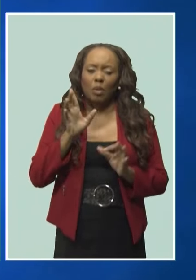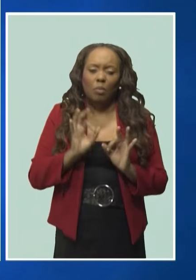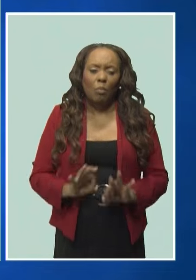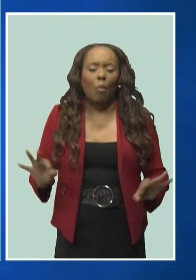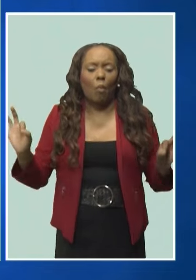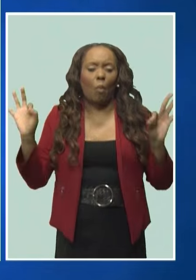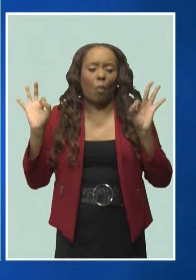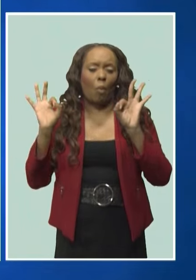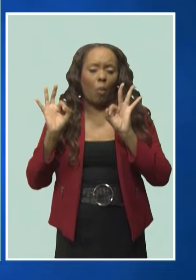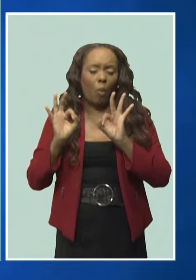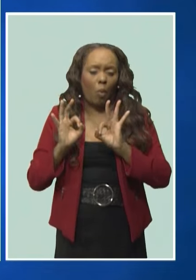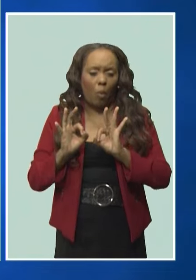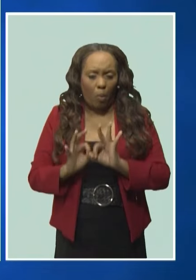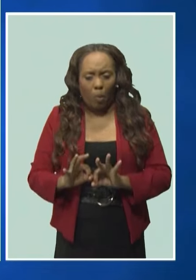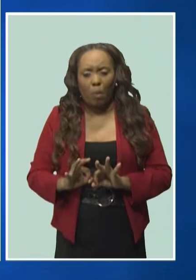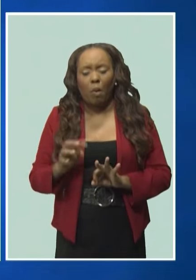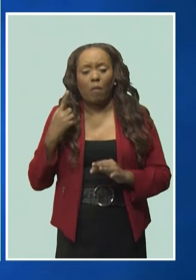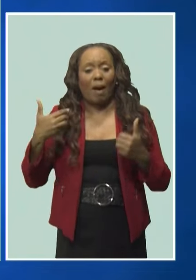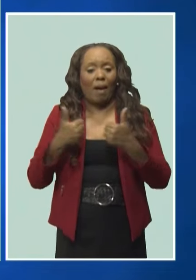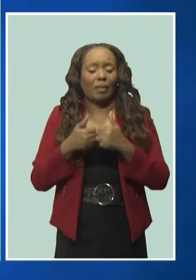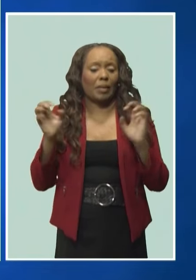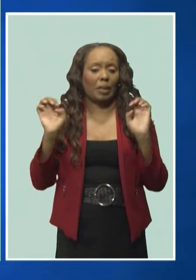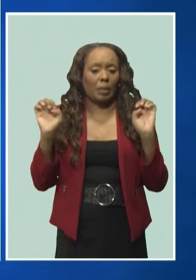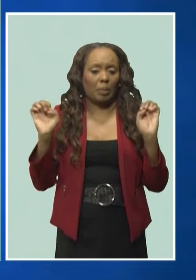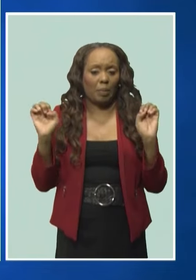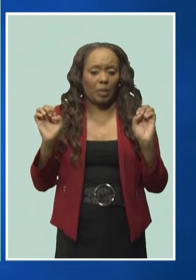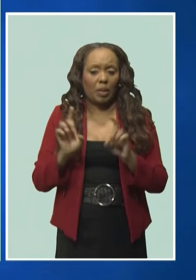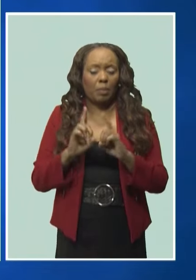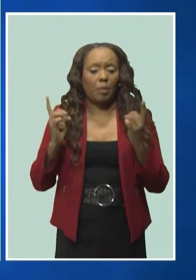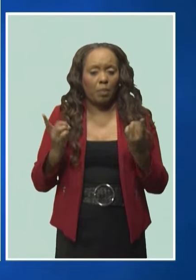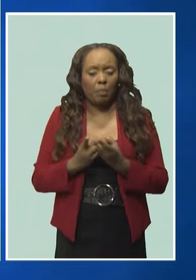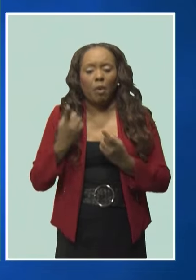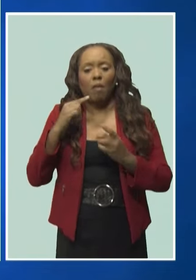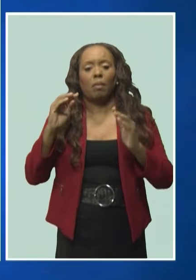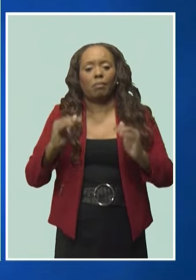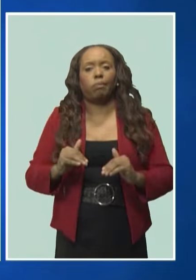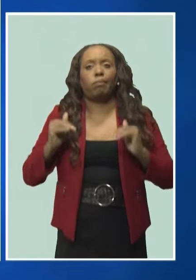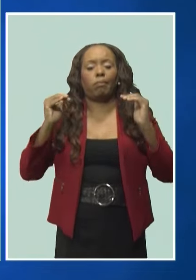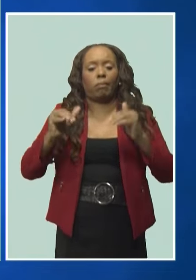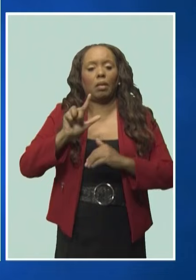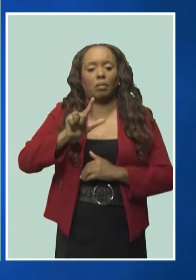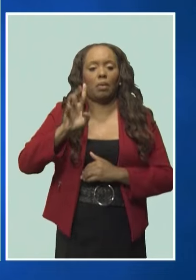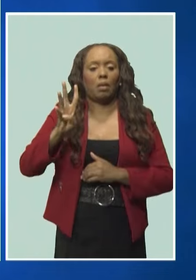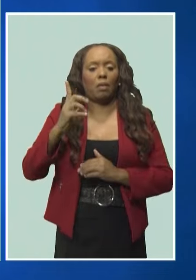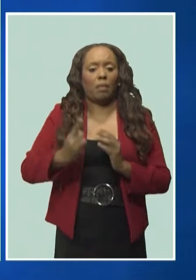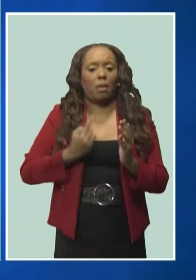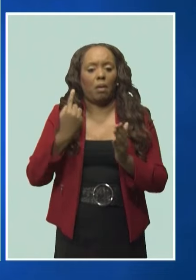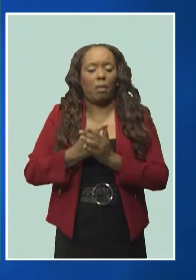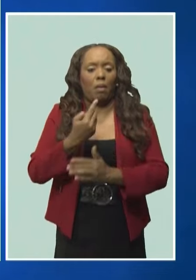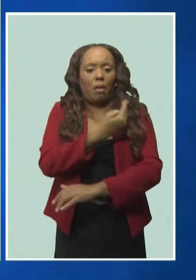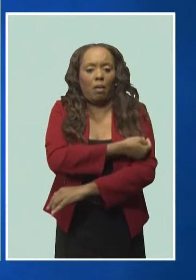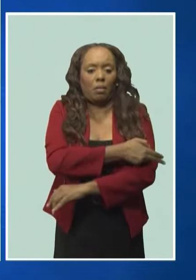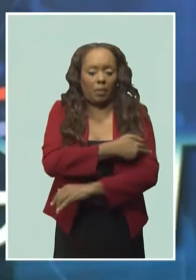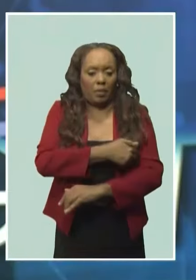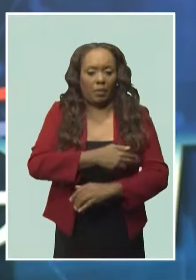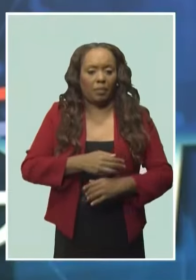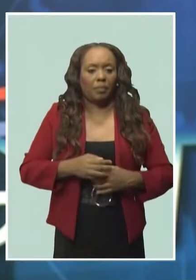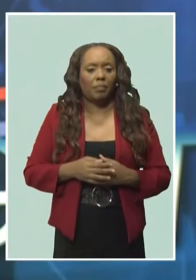important in the accident and emergency to move towards this 24-hour hospital that we're hoping for.